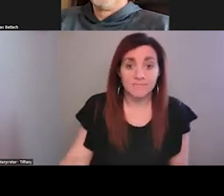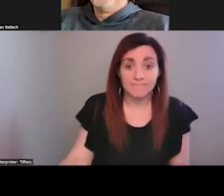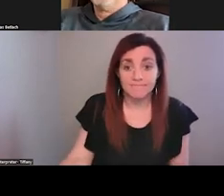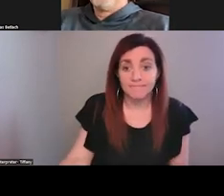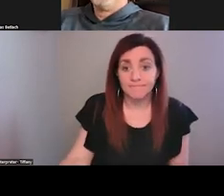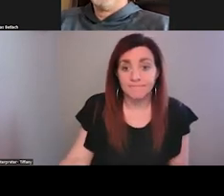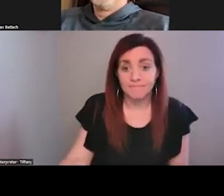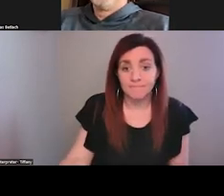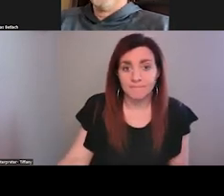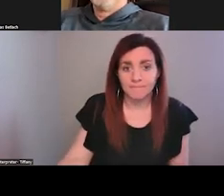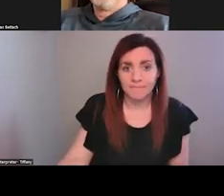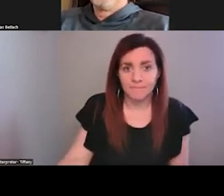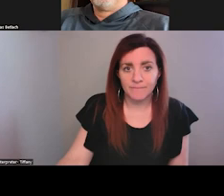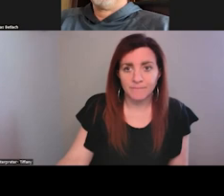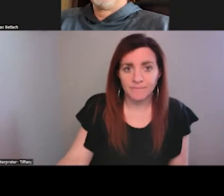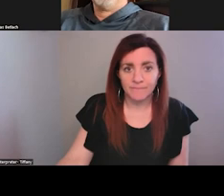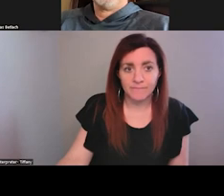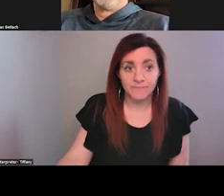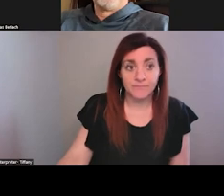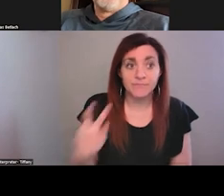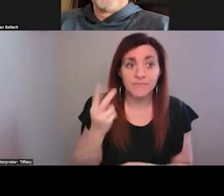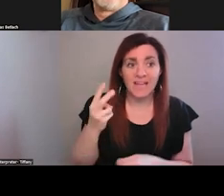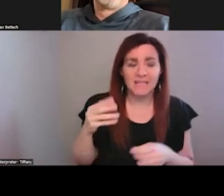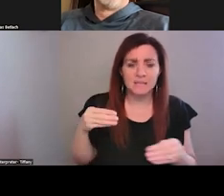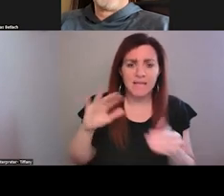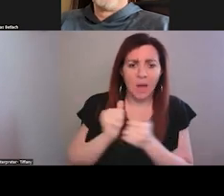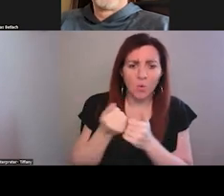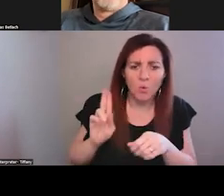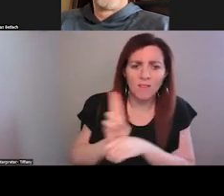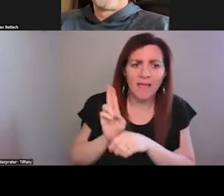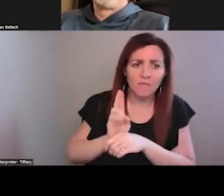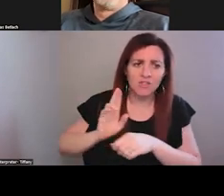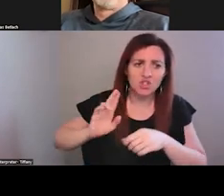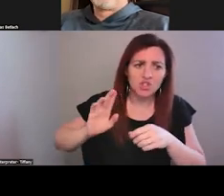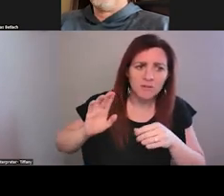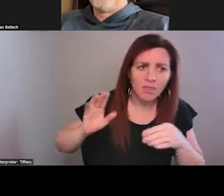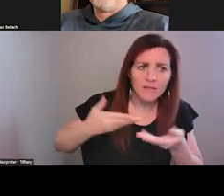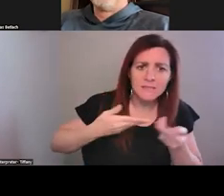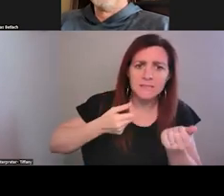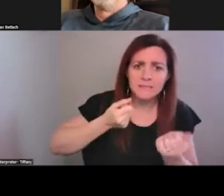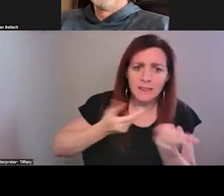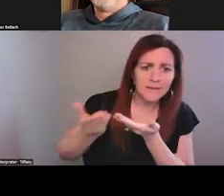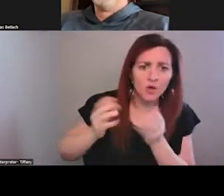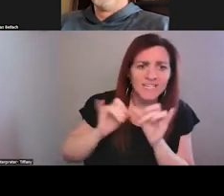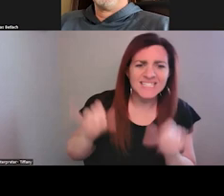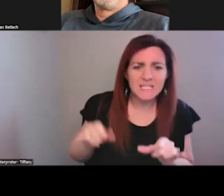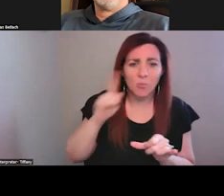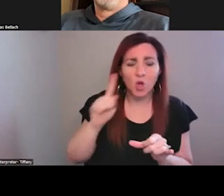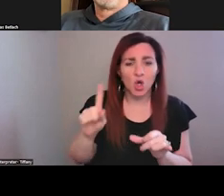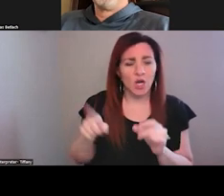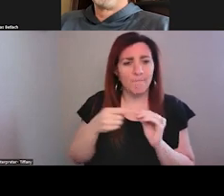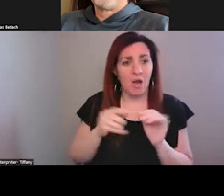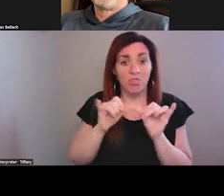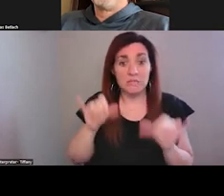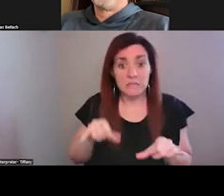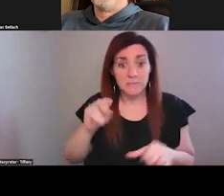is leveraging the delivery system. So we heard about the alliance and the managed care structure in North Carolina. Or is it a